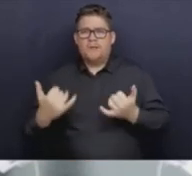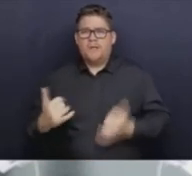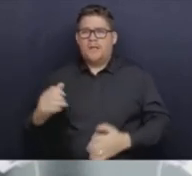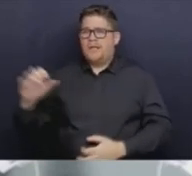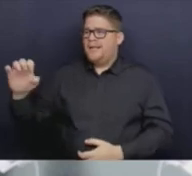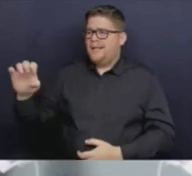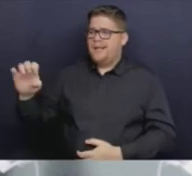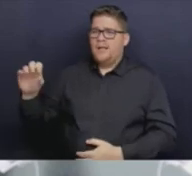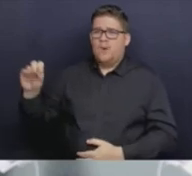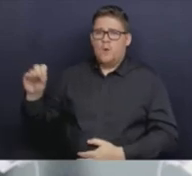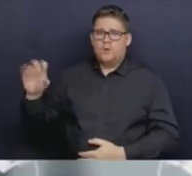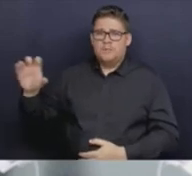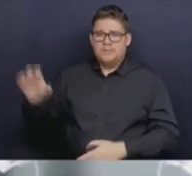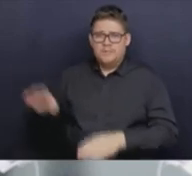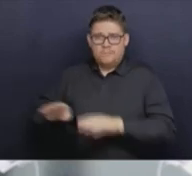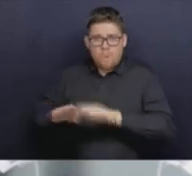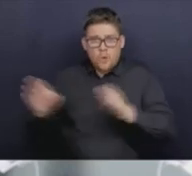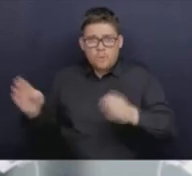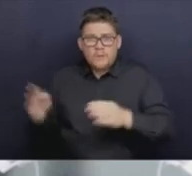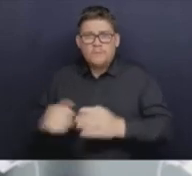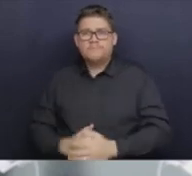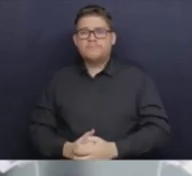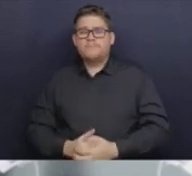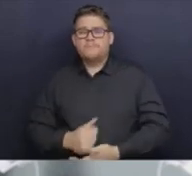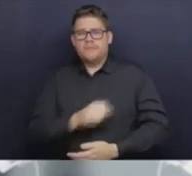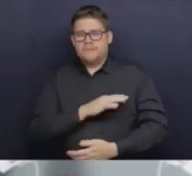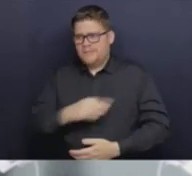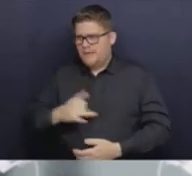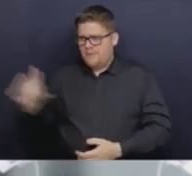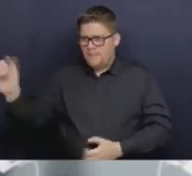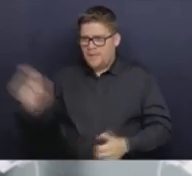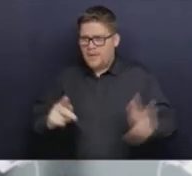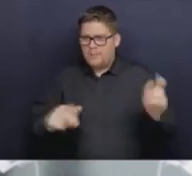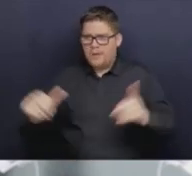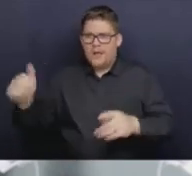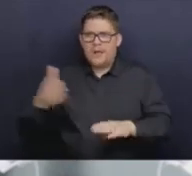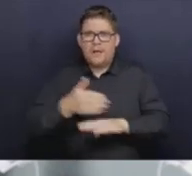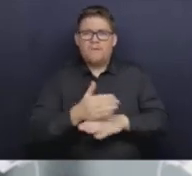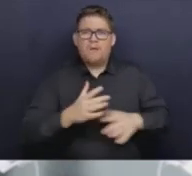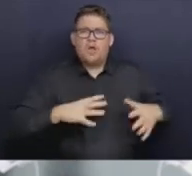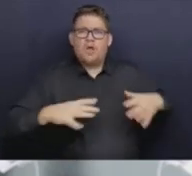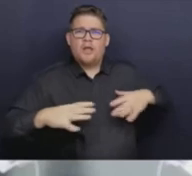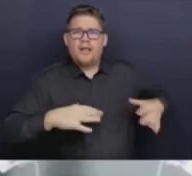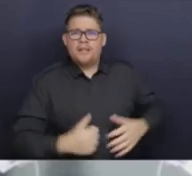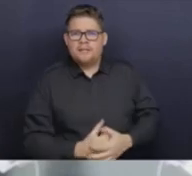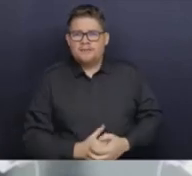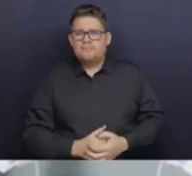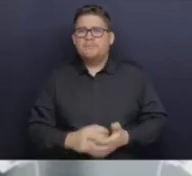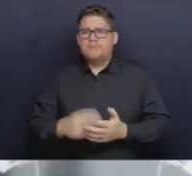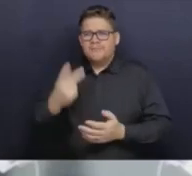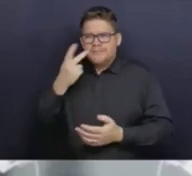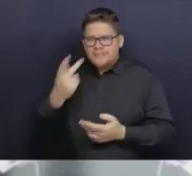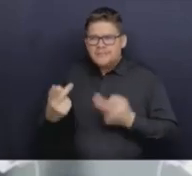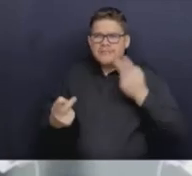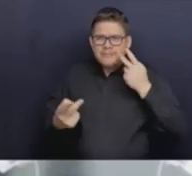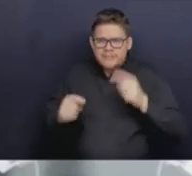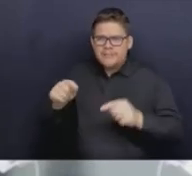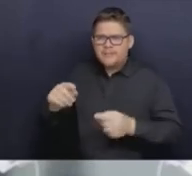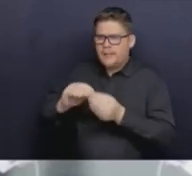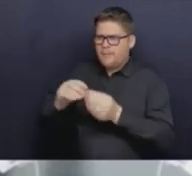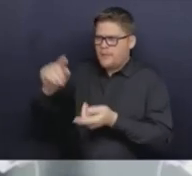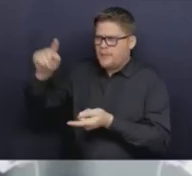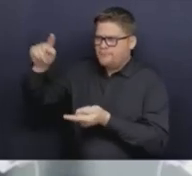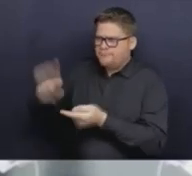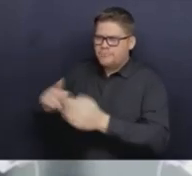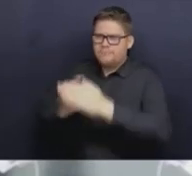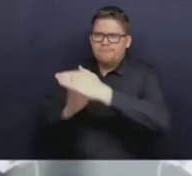holiday, we are also able to see more availability and ability for patients to go to urgent primary care centers and